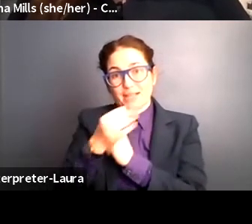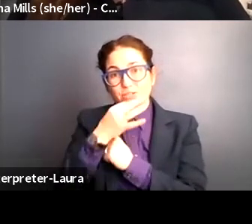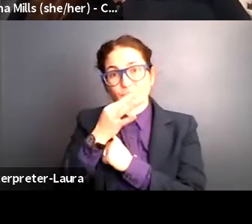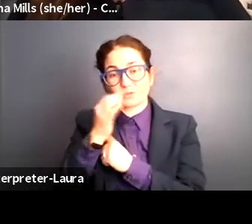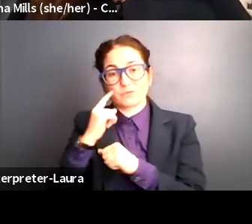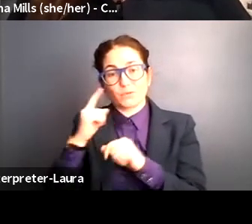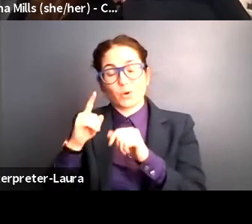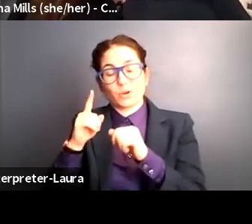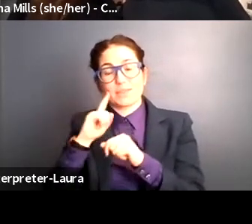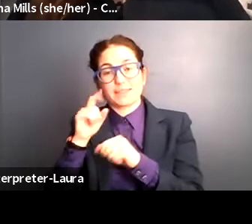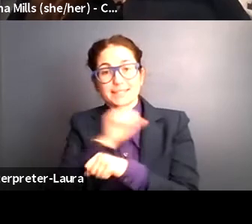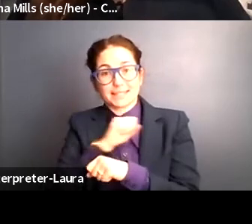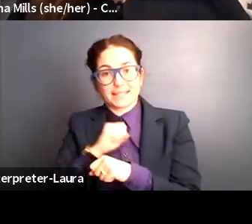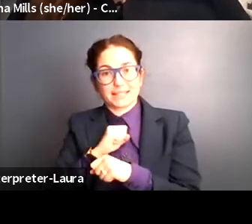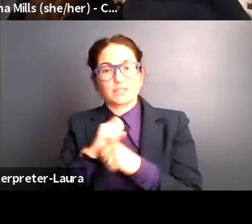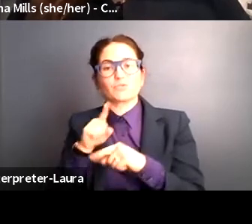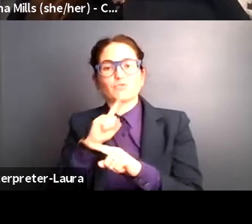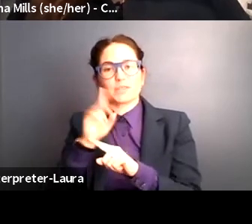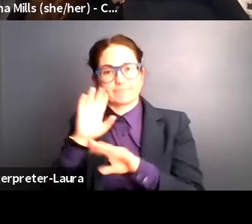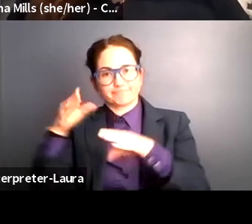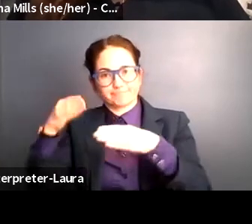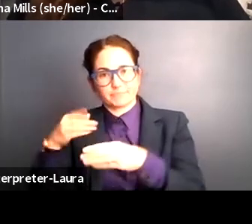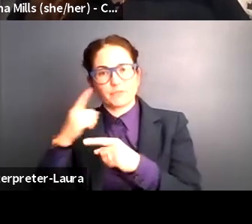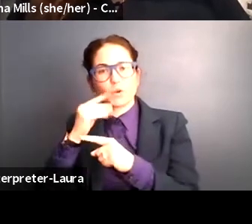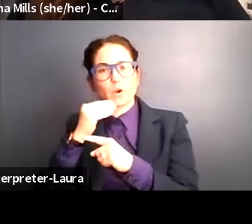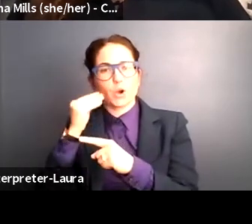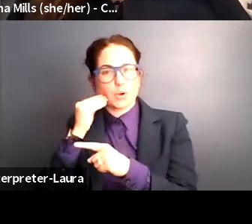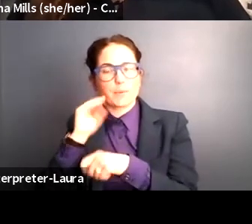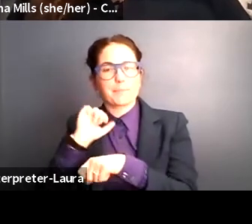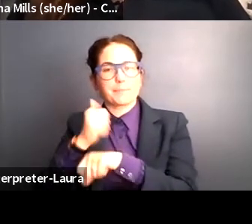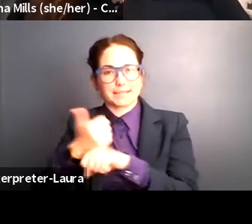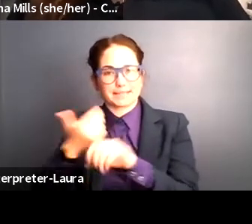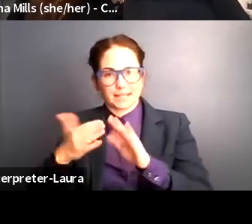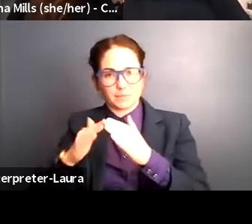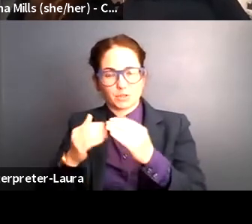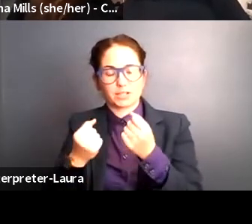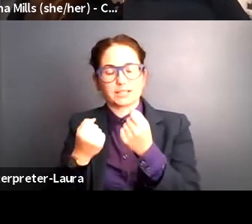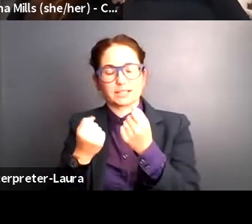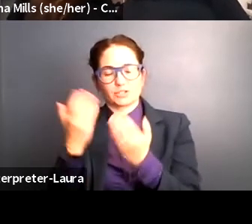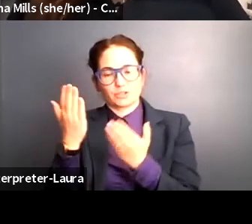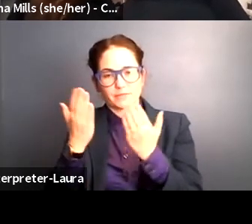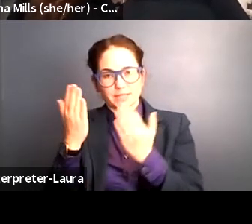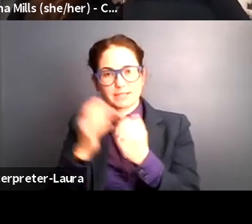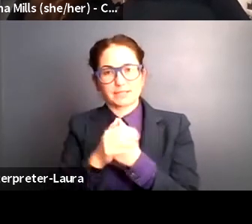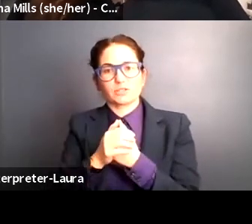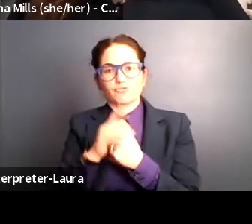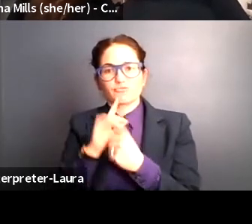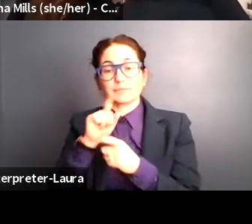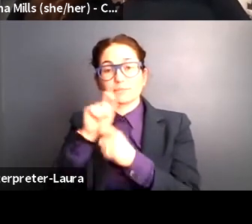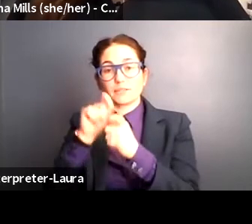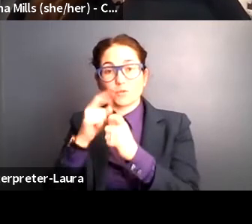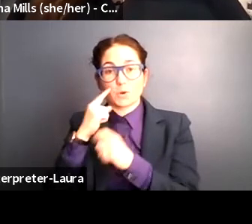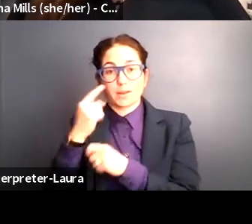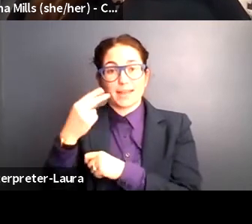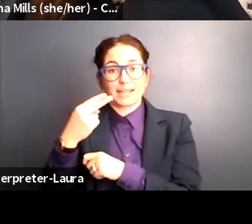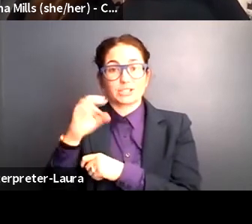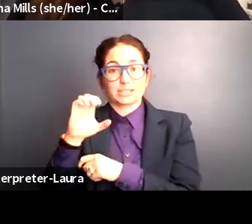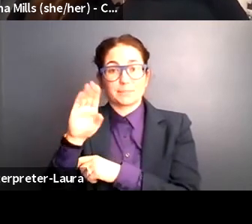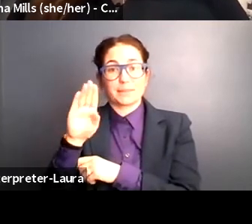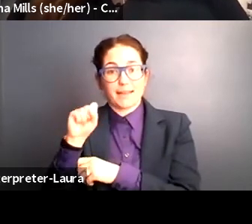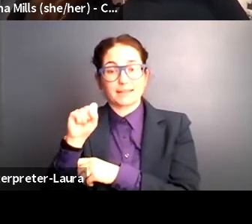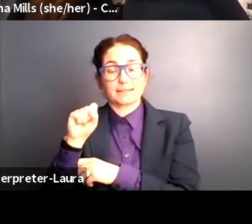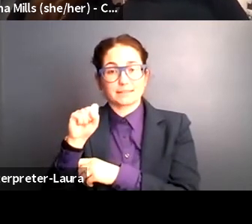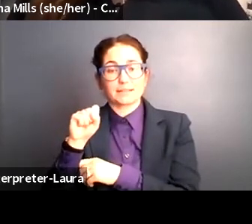for home and community-based services. It includes what's an FMAP bump specific to HCBS that would